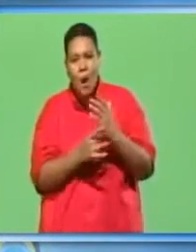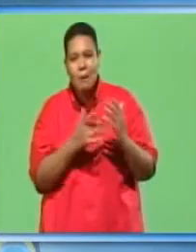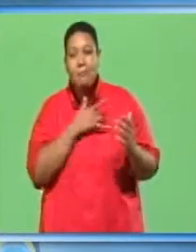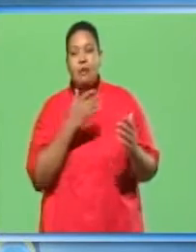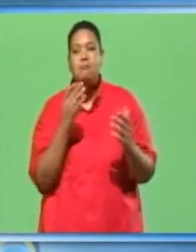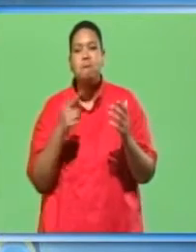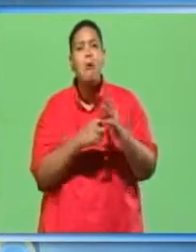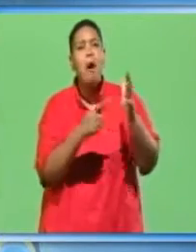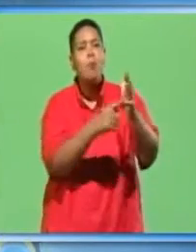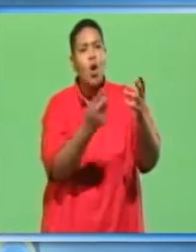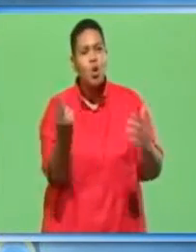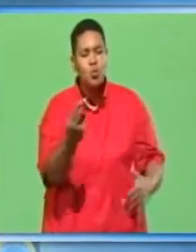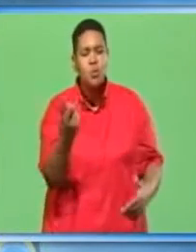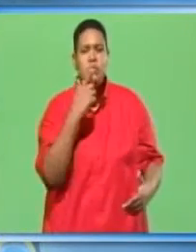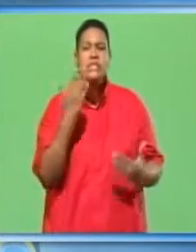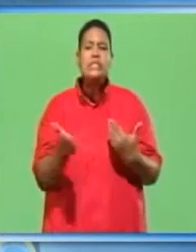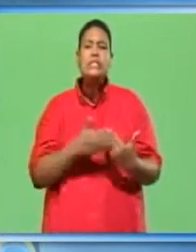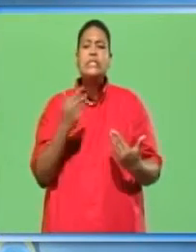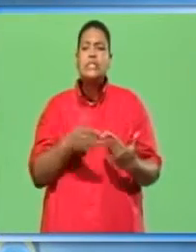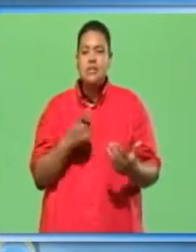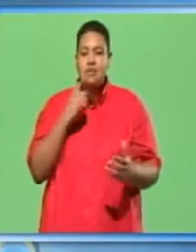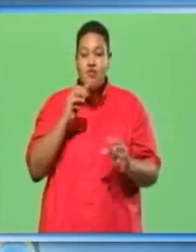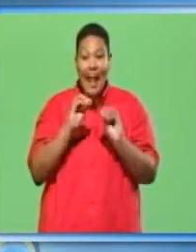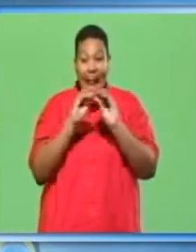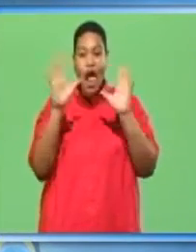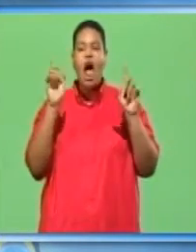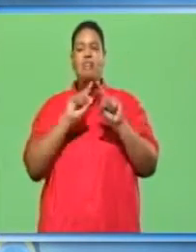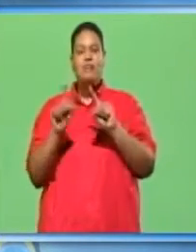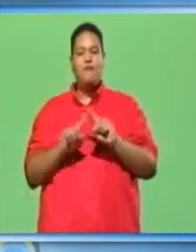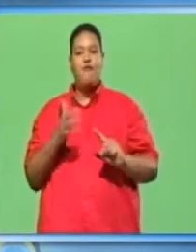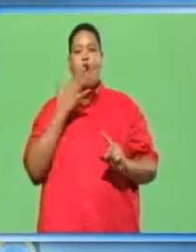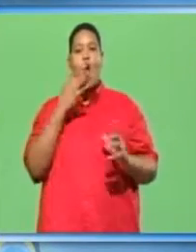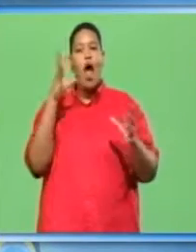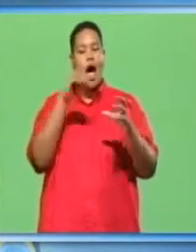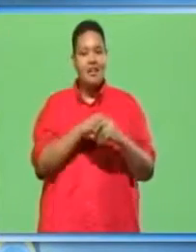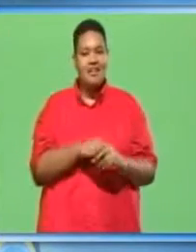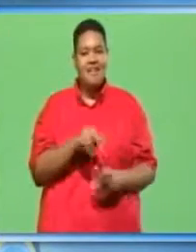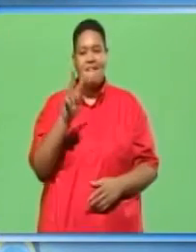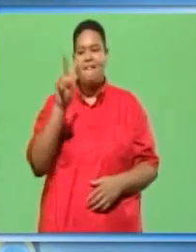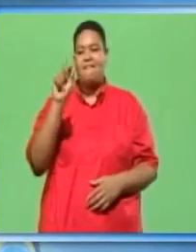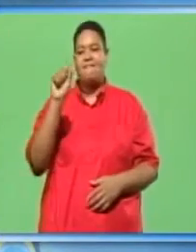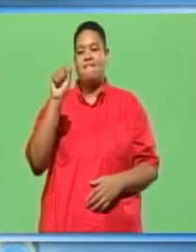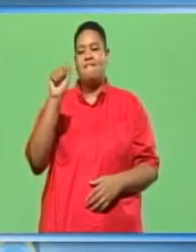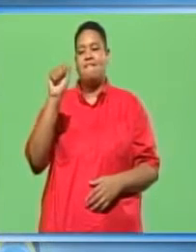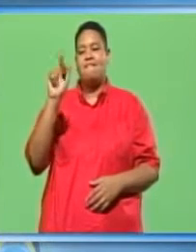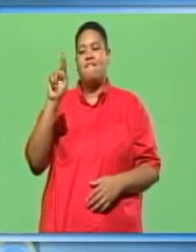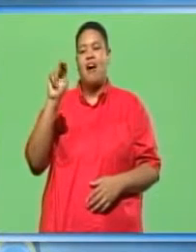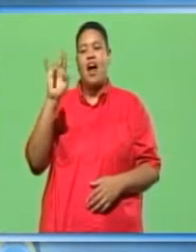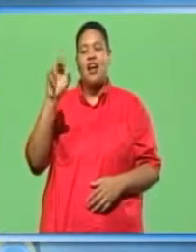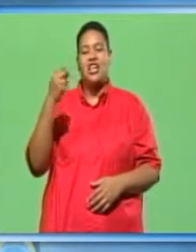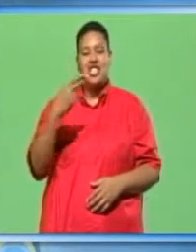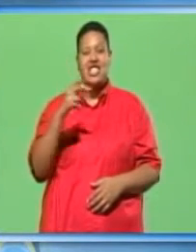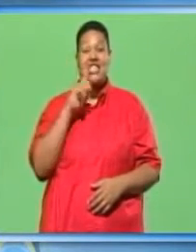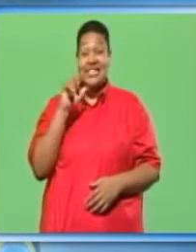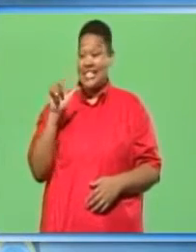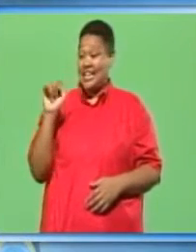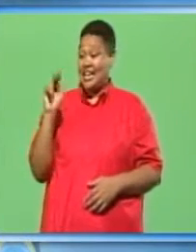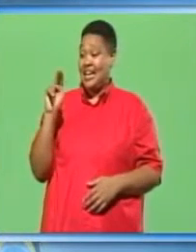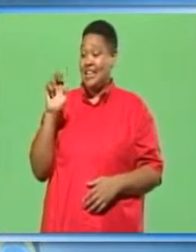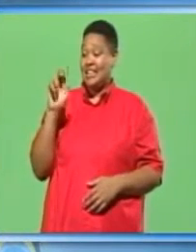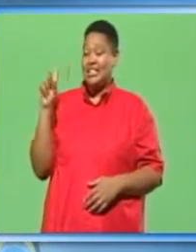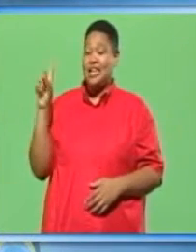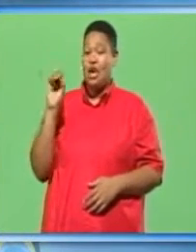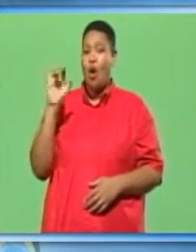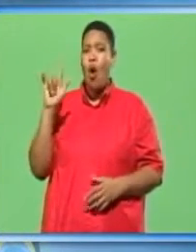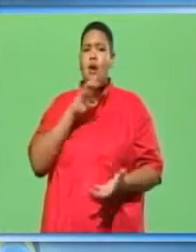very easy to use and come in clear and pigmented colors. Varnish. Varnish is linseed oil mixed with the shallack